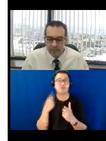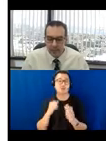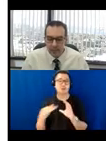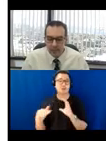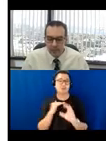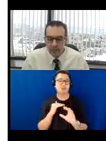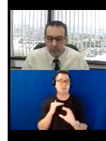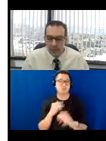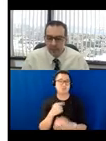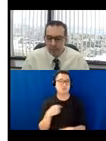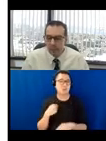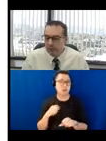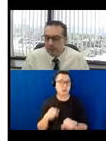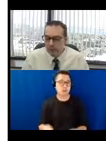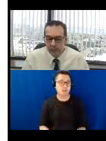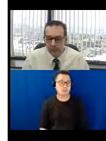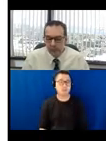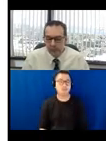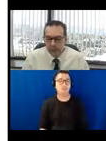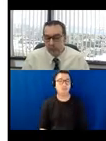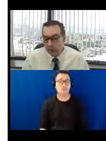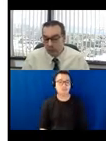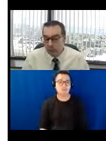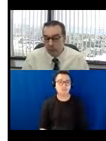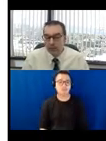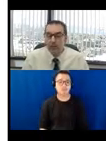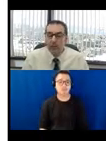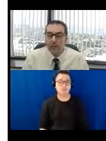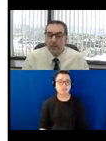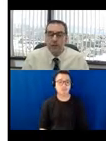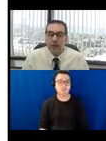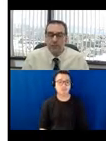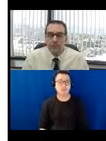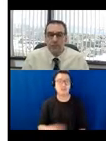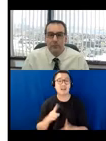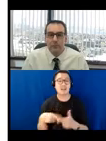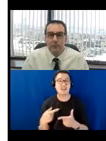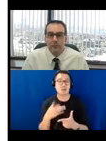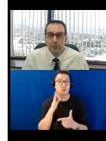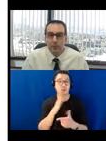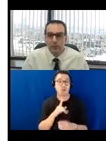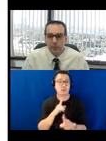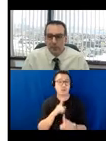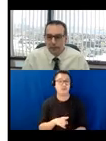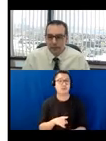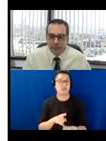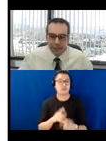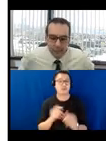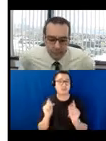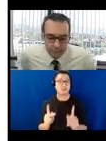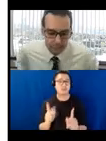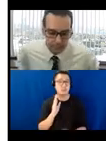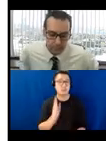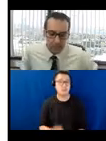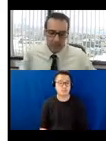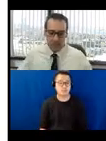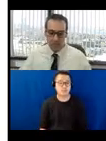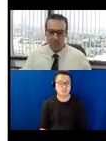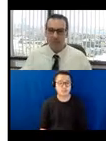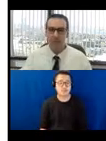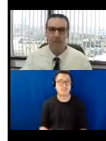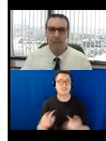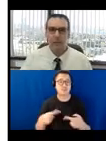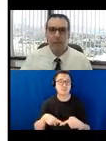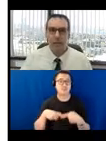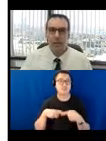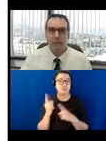and we will get the answer back to you. So let me pause here for